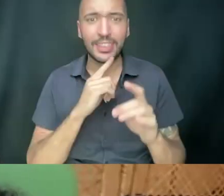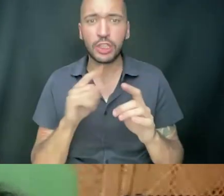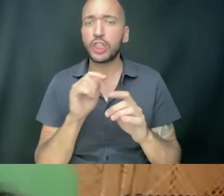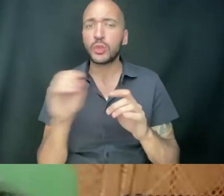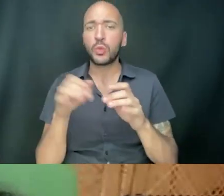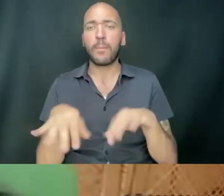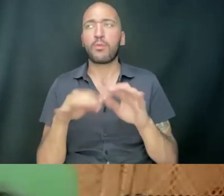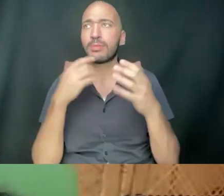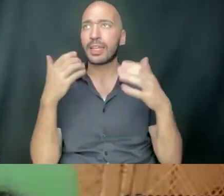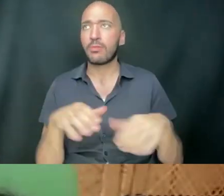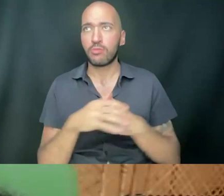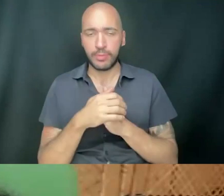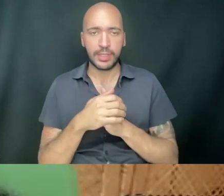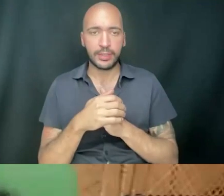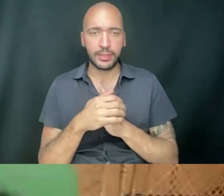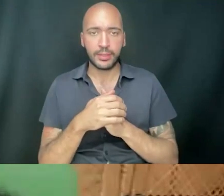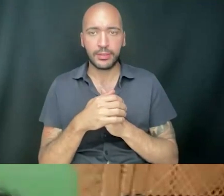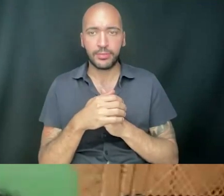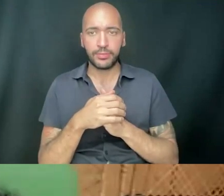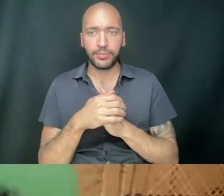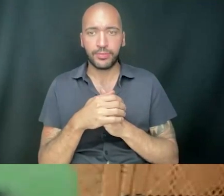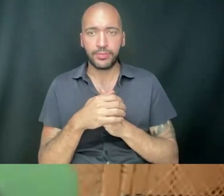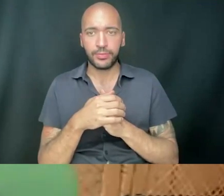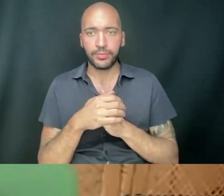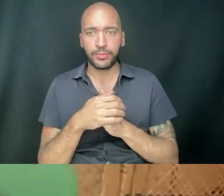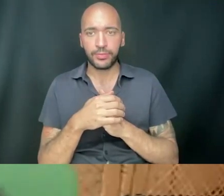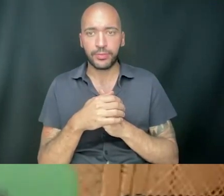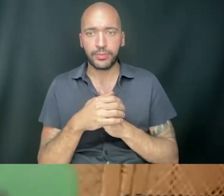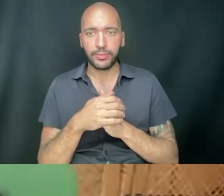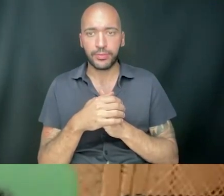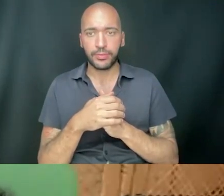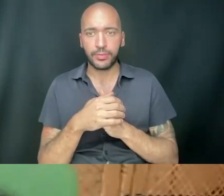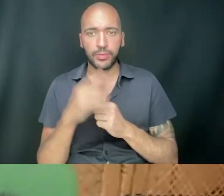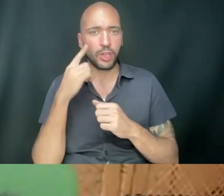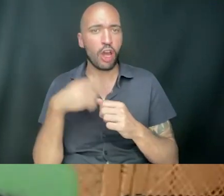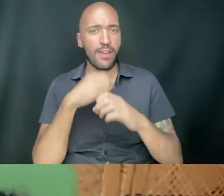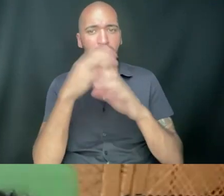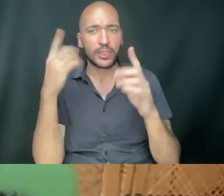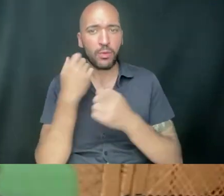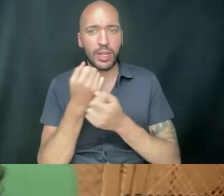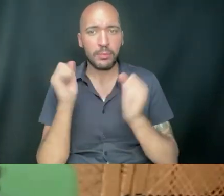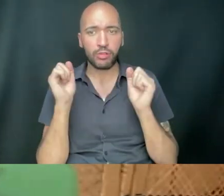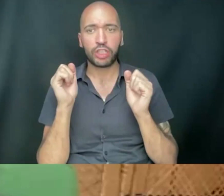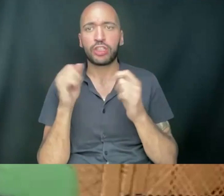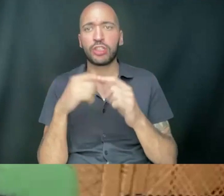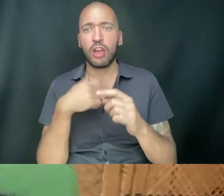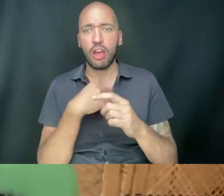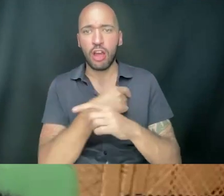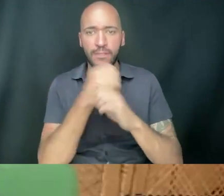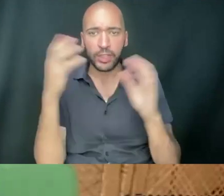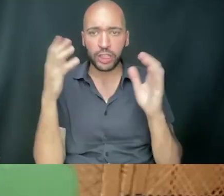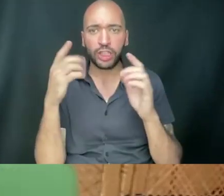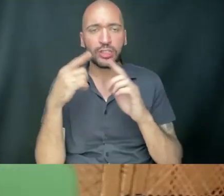compromised. Right? So when we're thinking about our vision for liberation, our struggle for decolonial politics